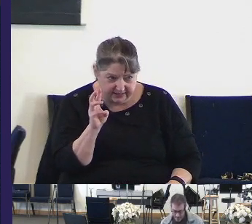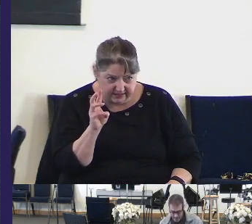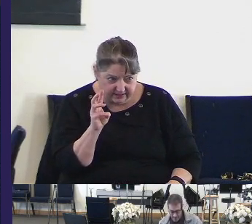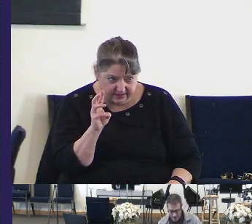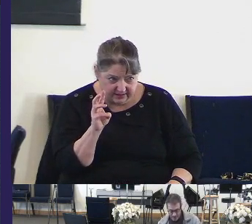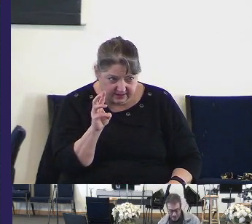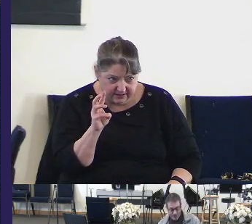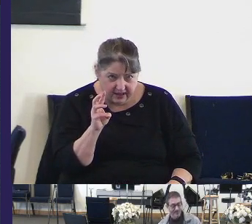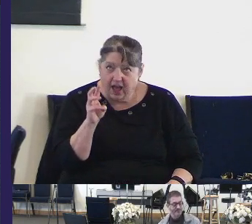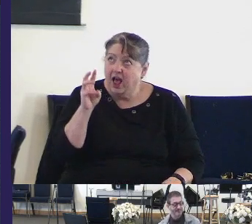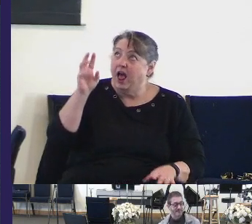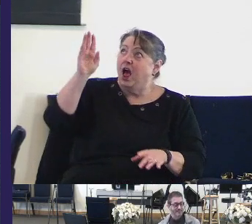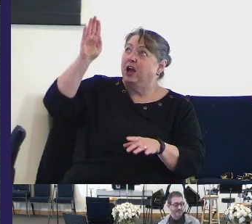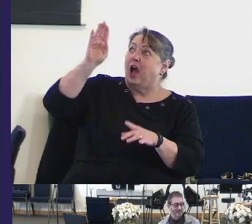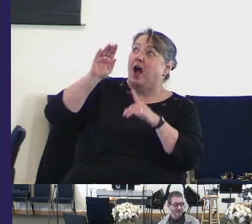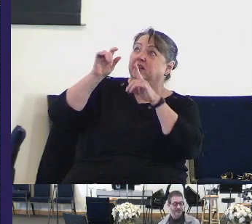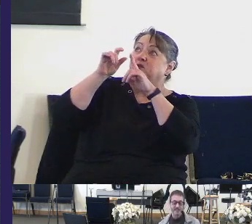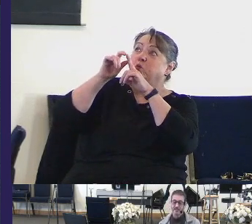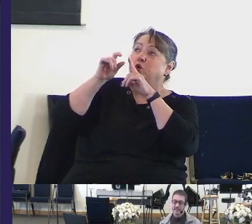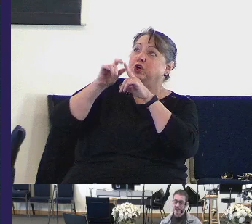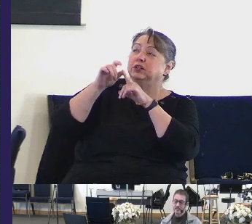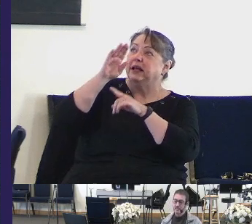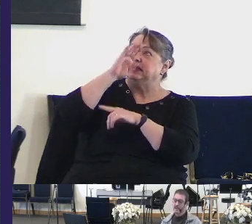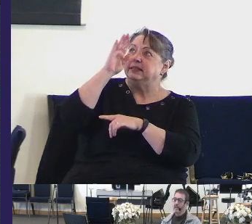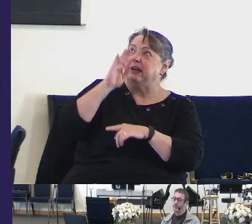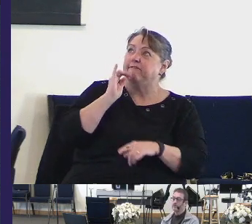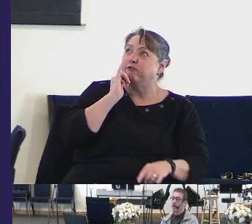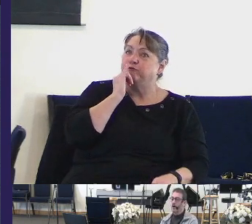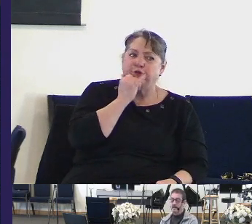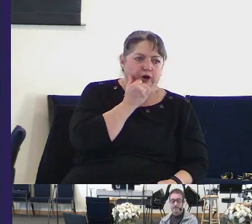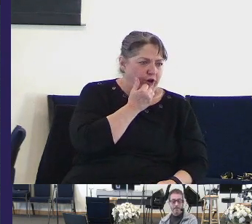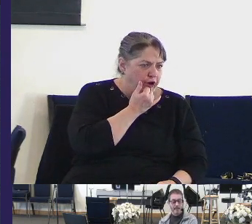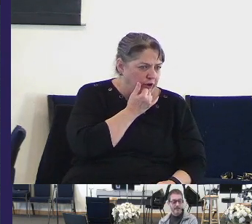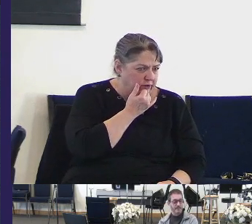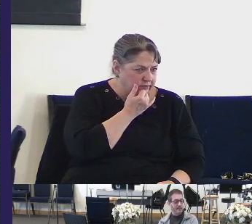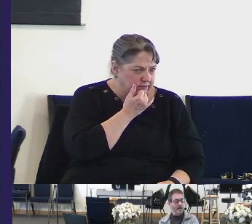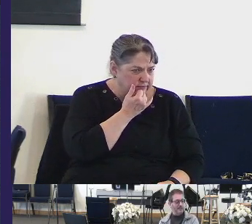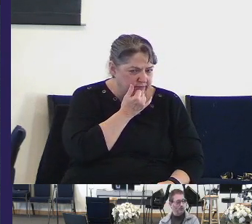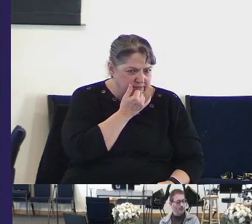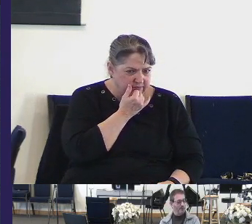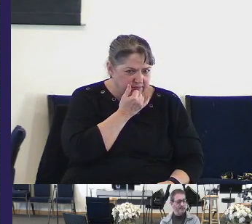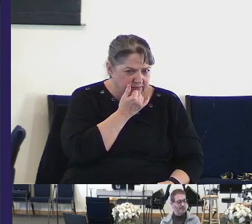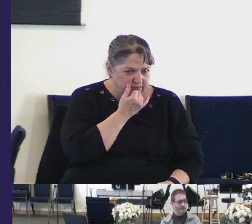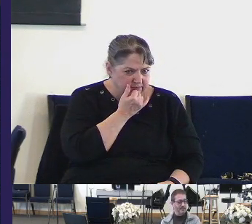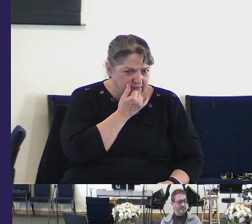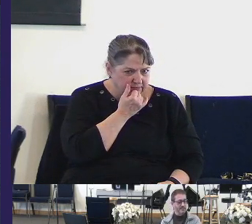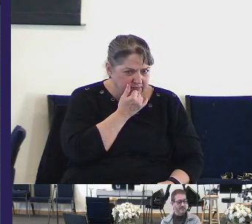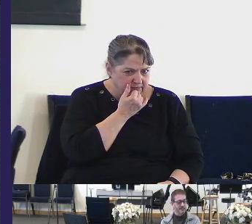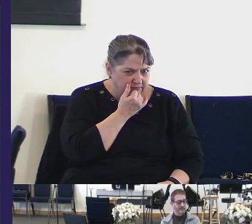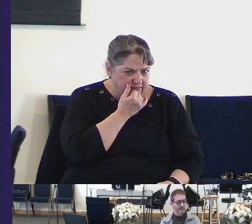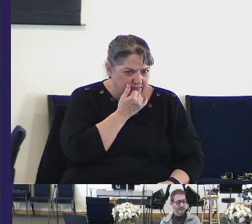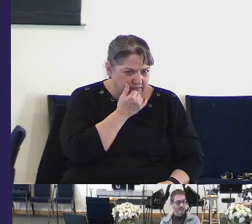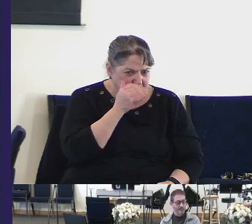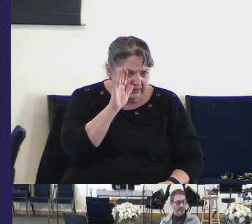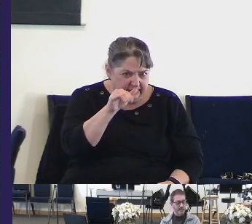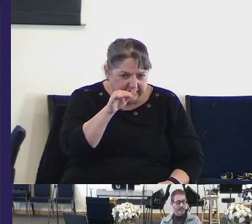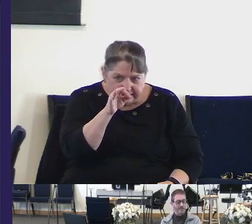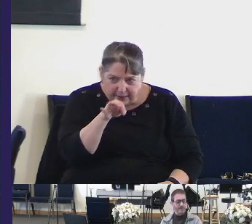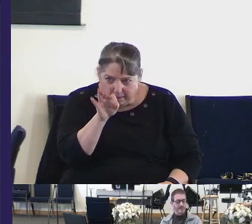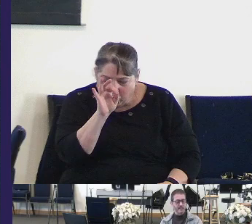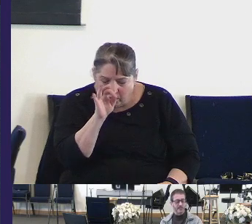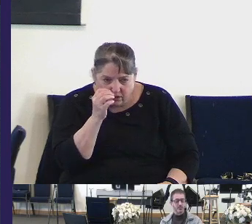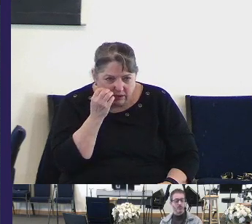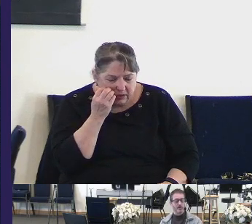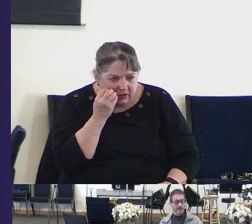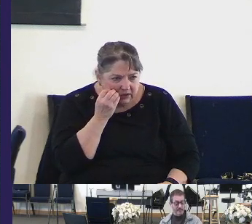are flawless so he he held on to God's word please don't miss this that in